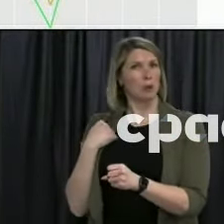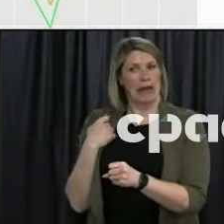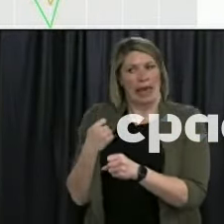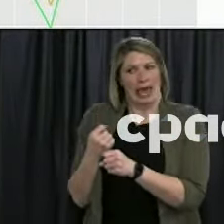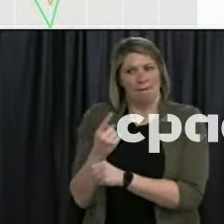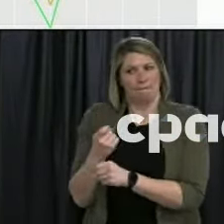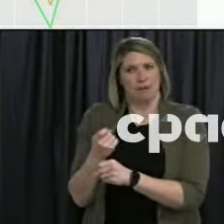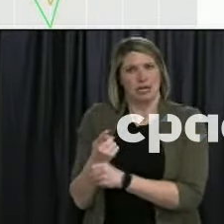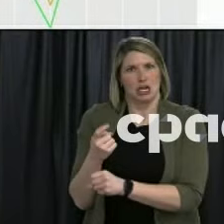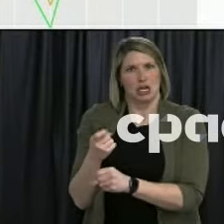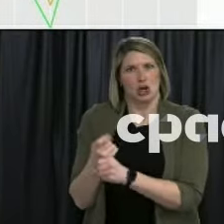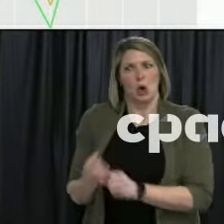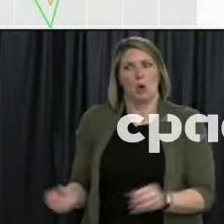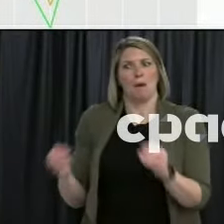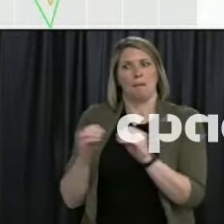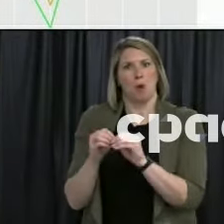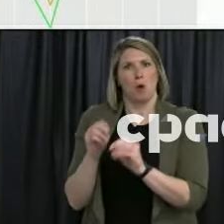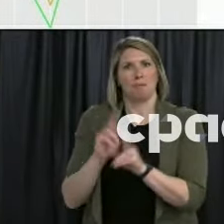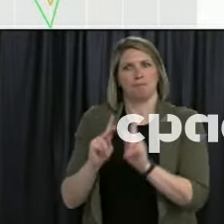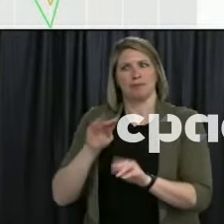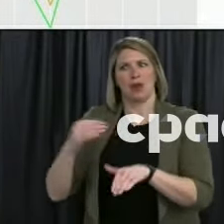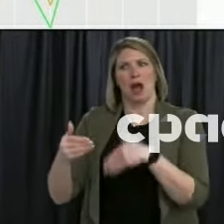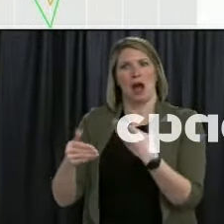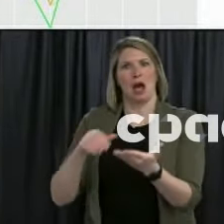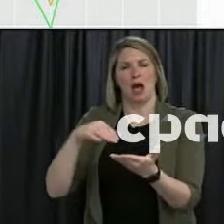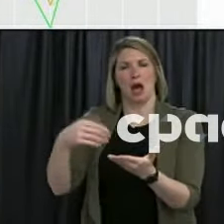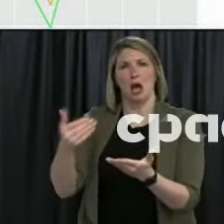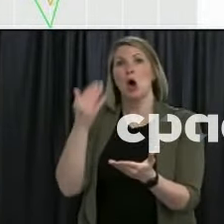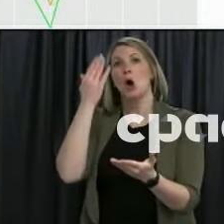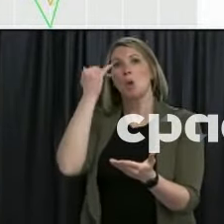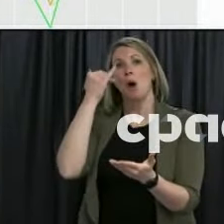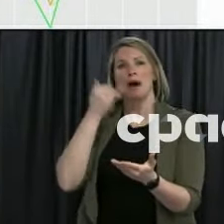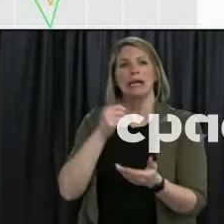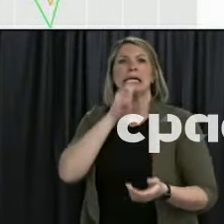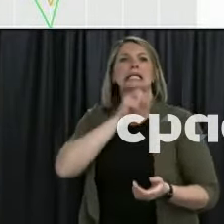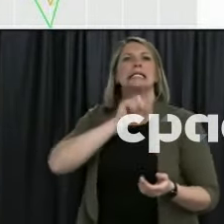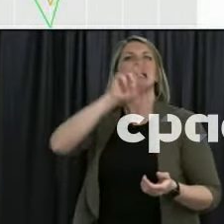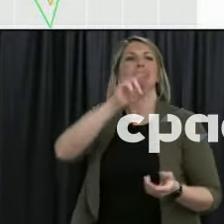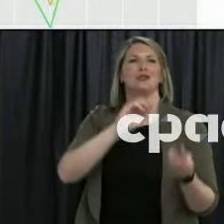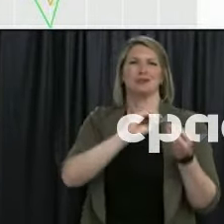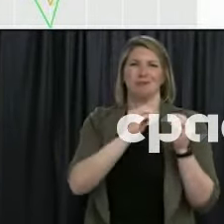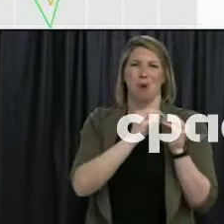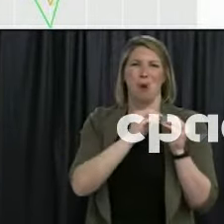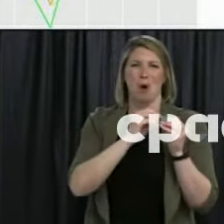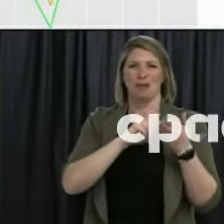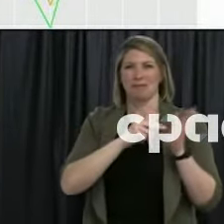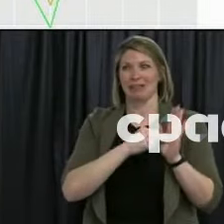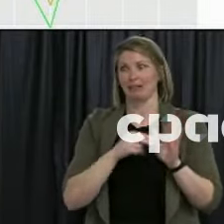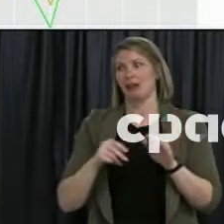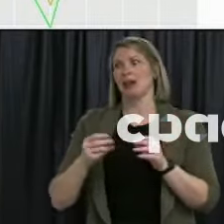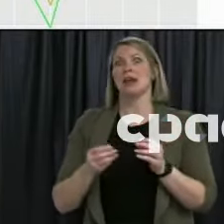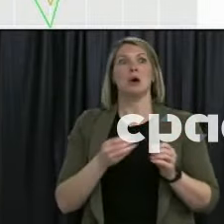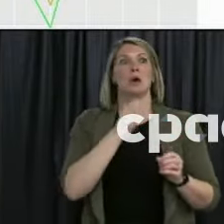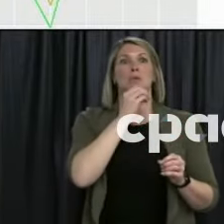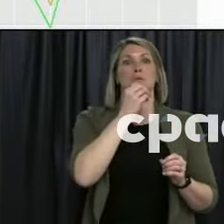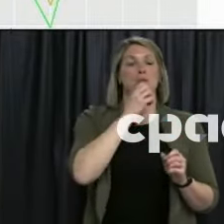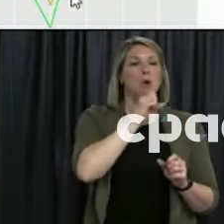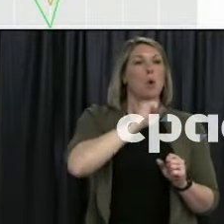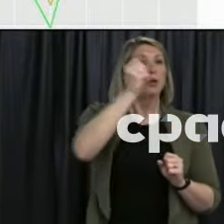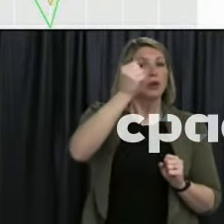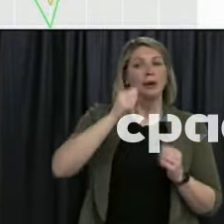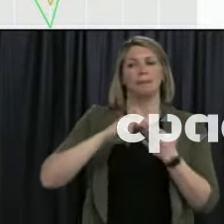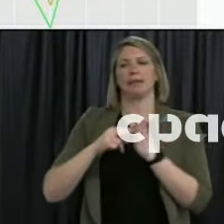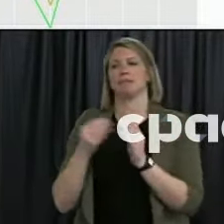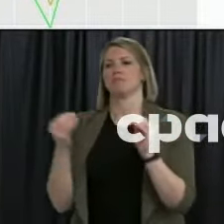due to the older population. Also, if you want to predict deaths over months because over a year may not be sensitive enough,